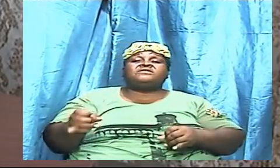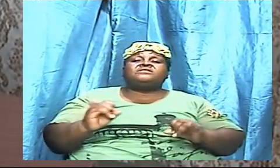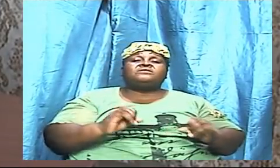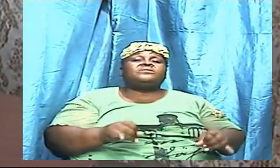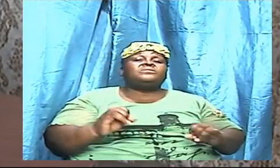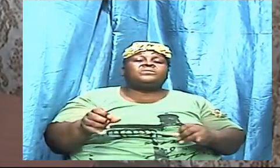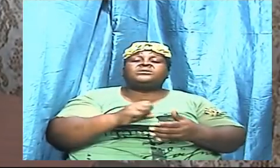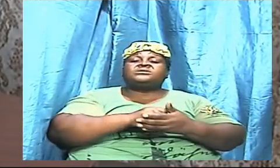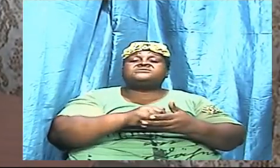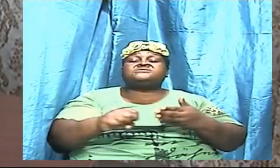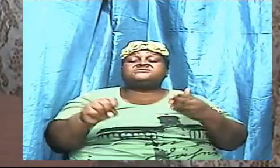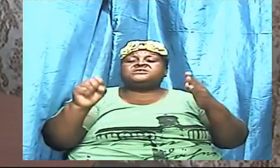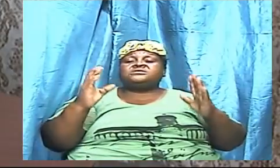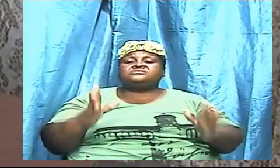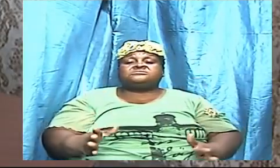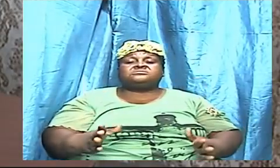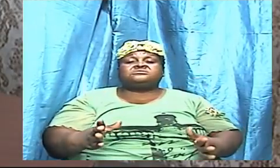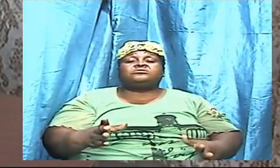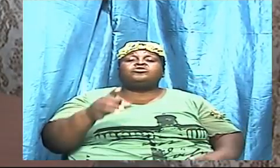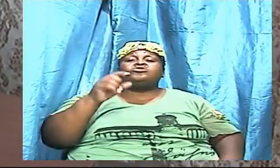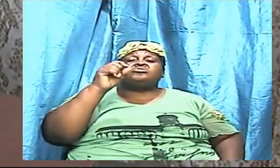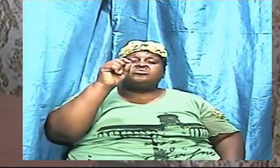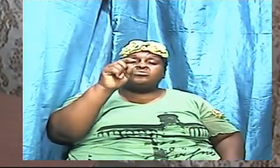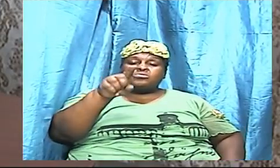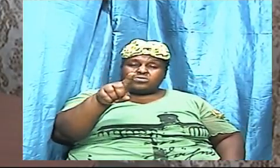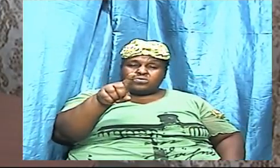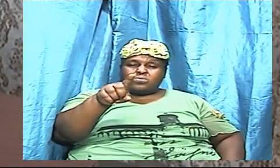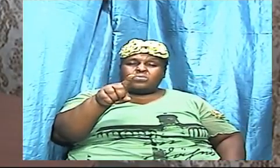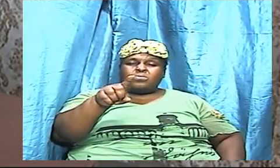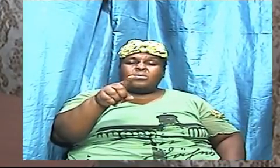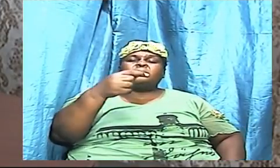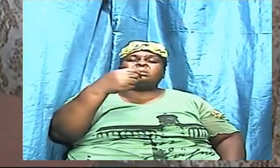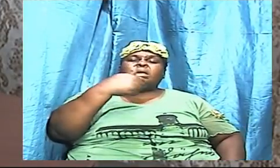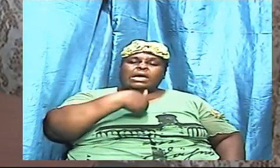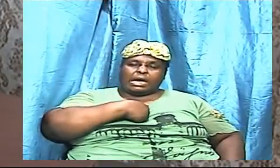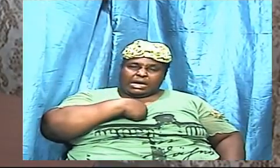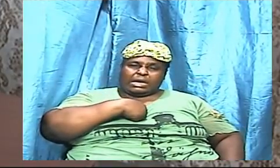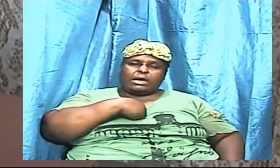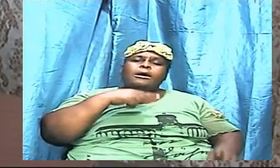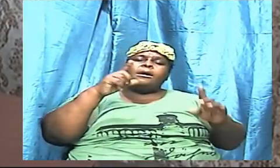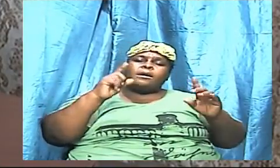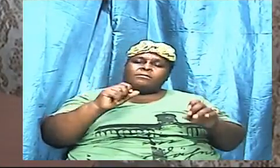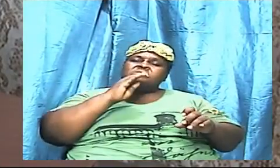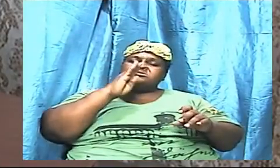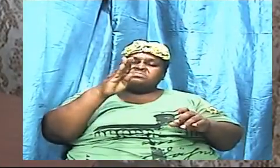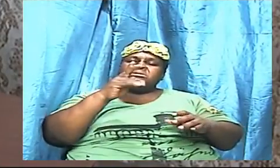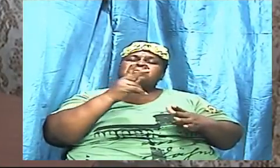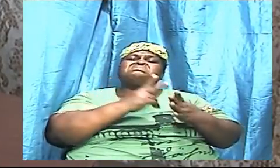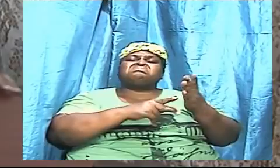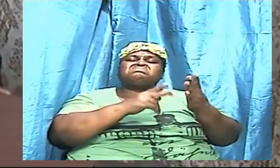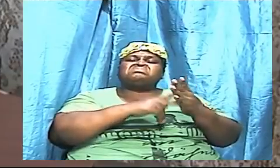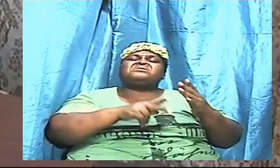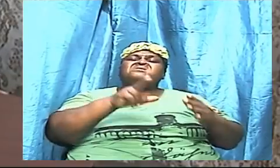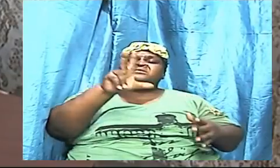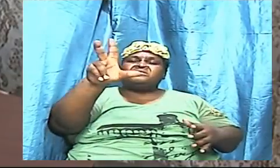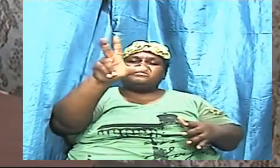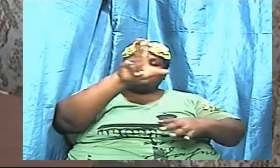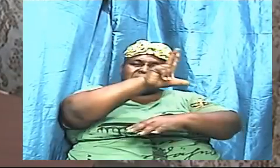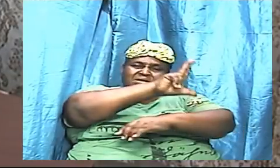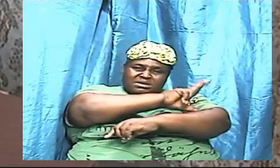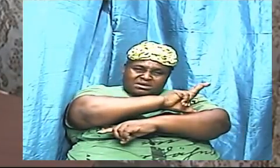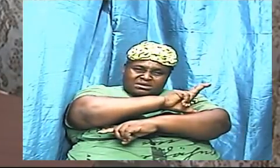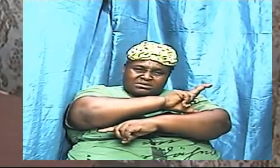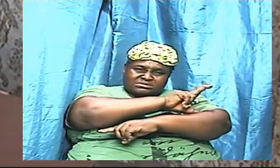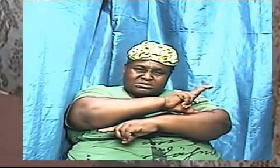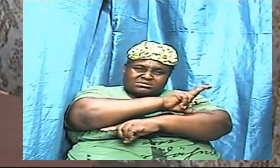we must be a part of these three days it closed